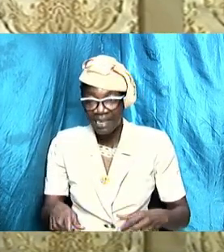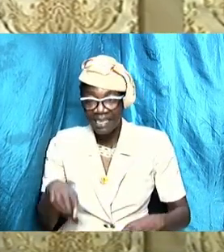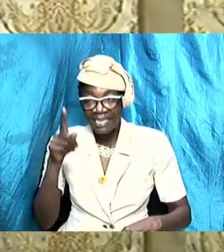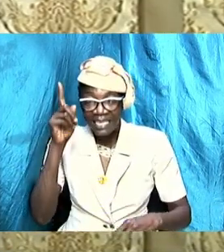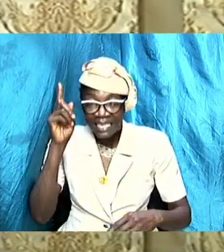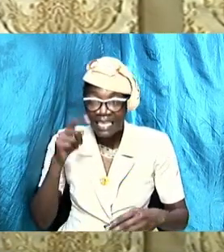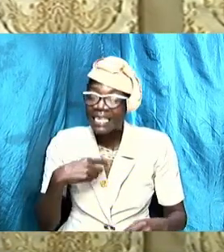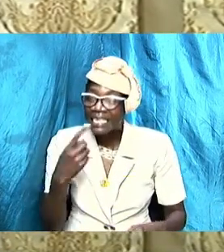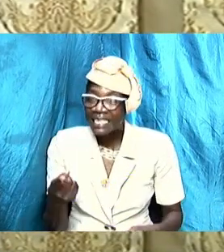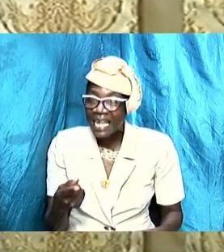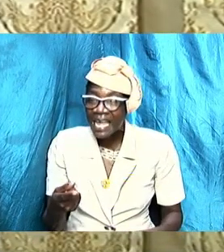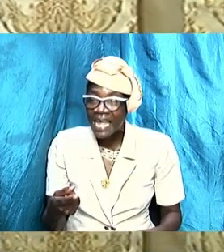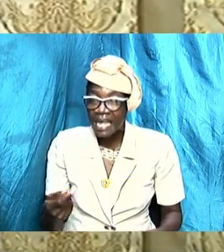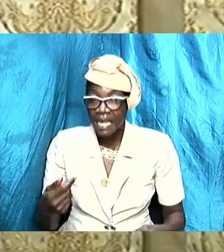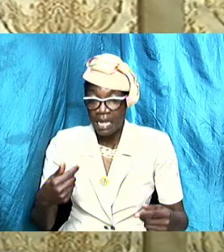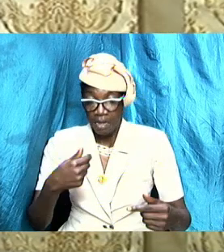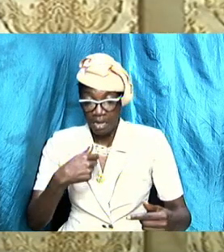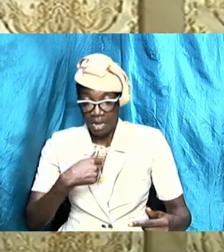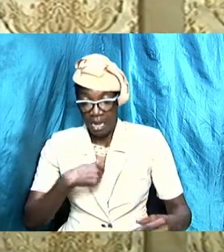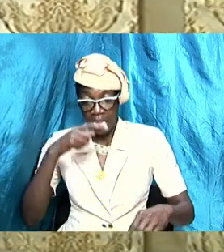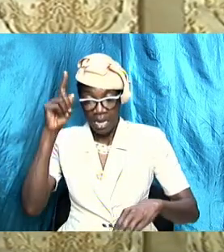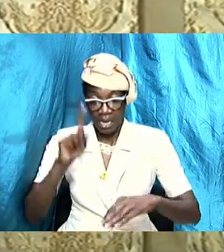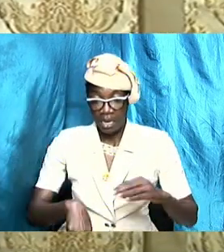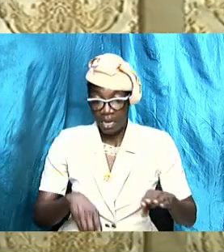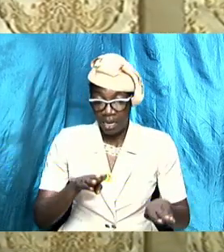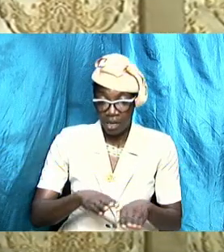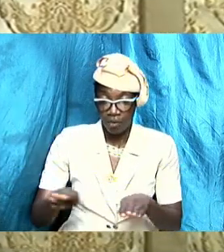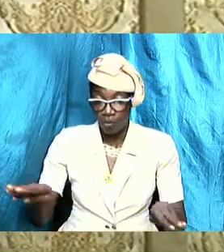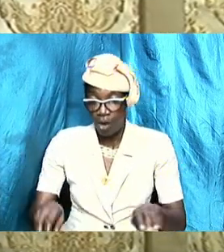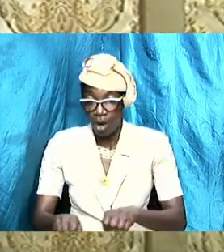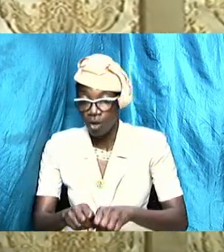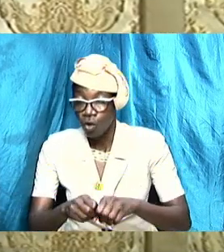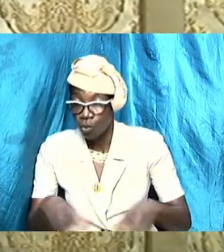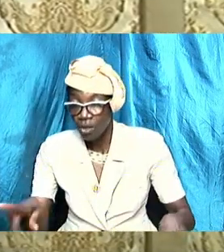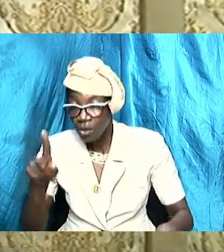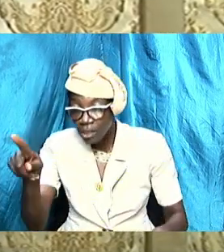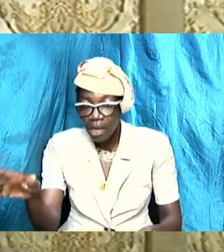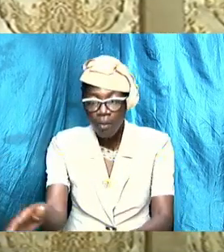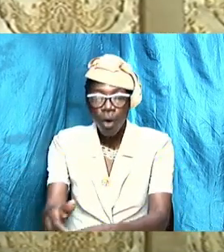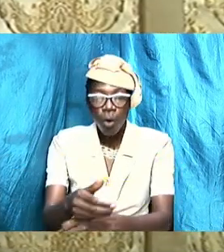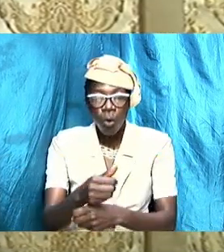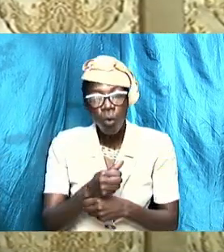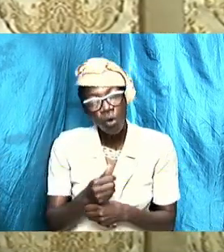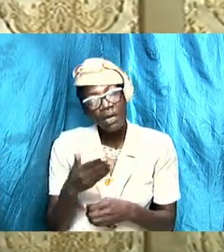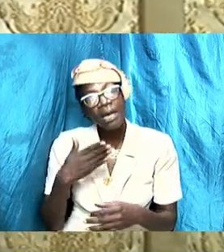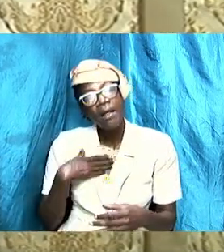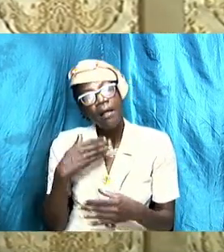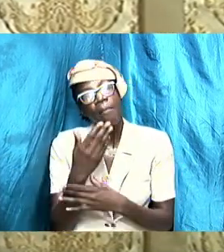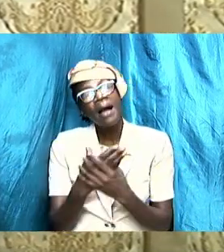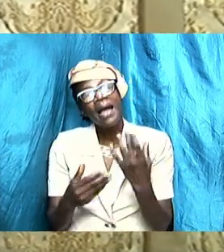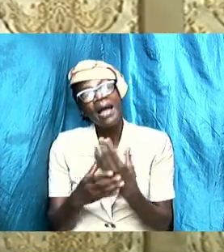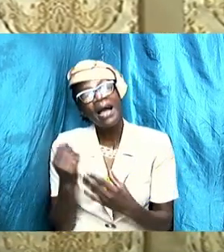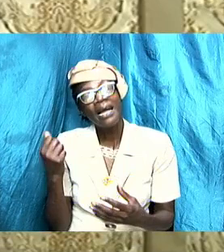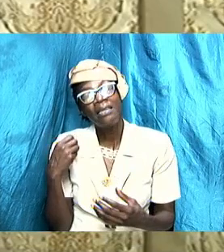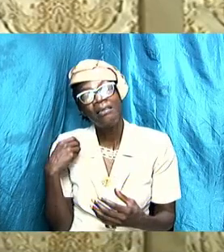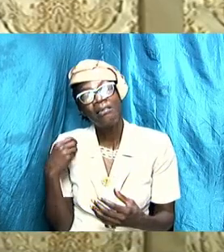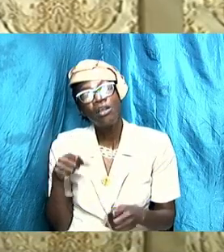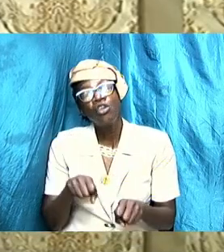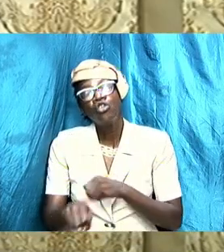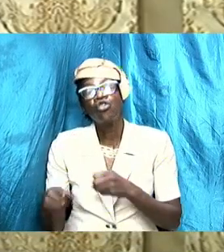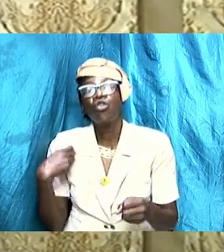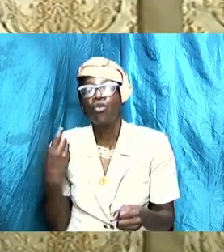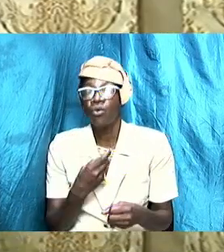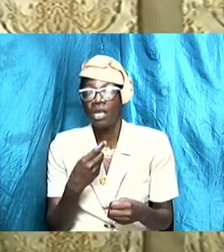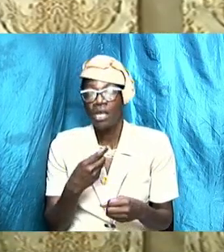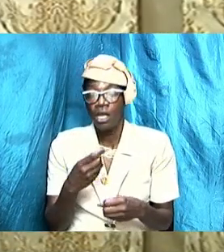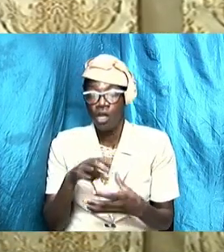walk without him holding my hands so we are weak and we are empty and we